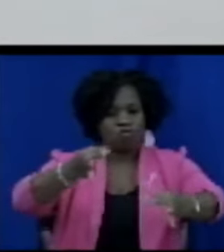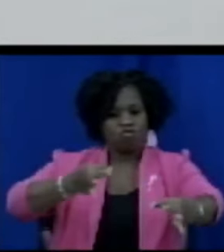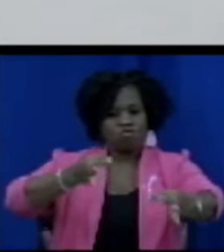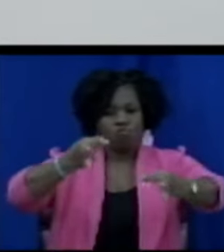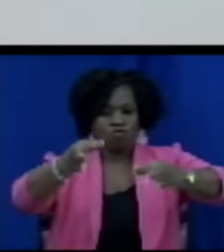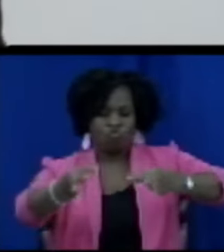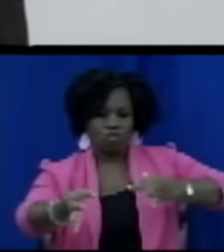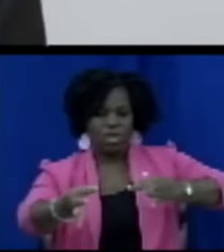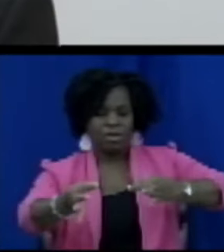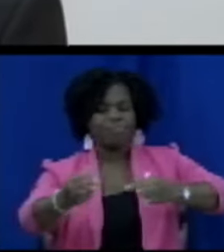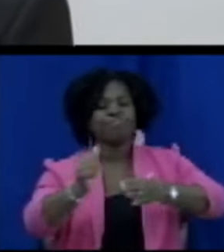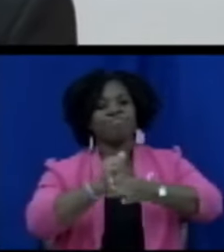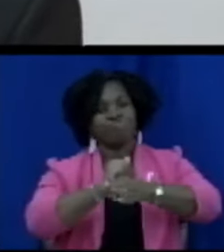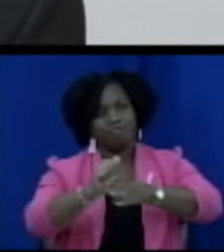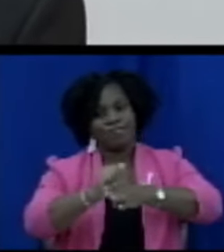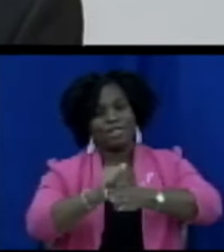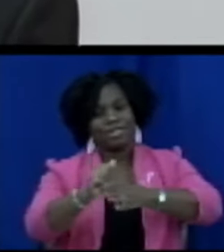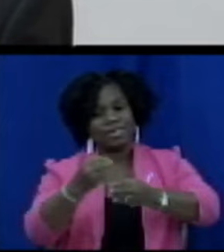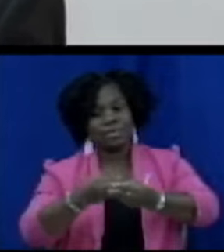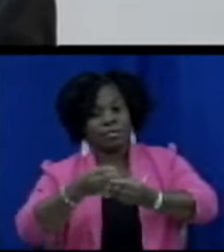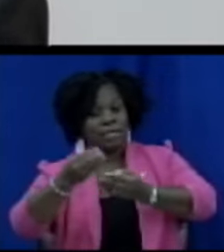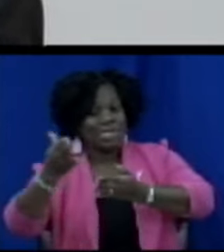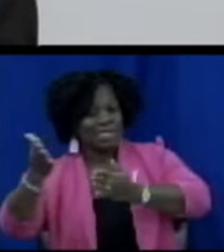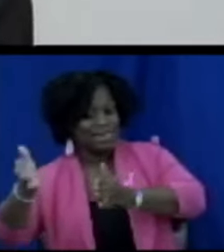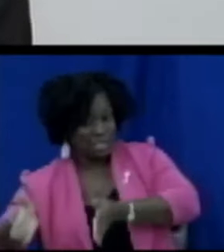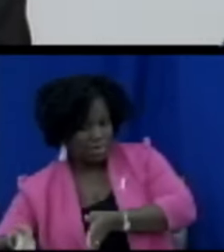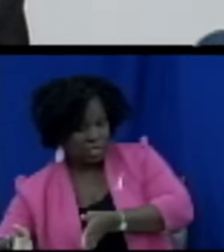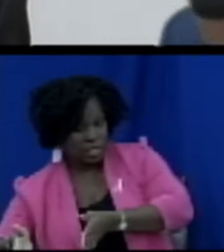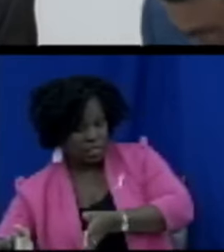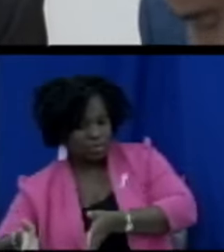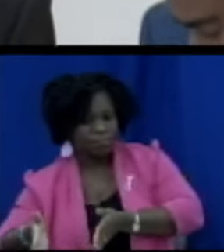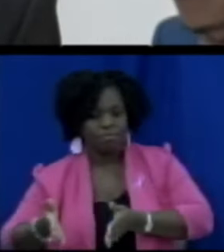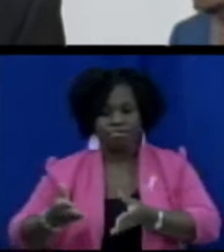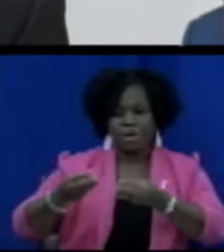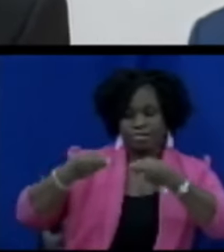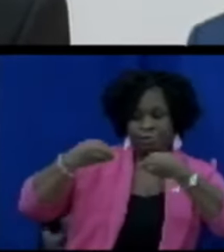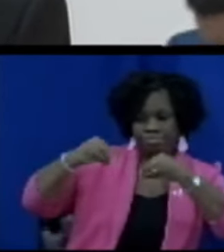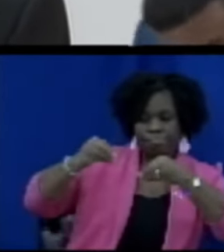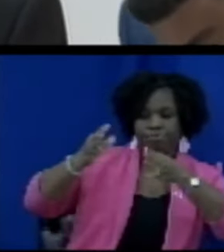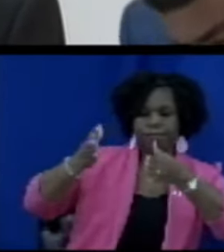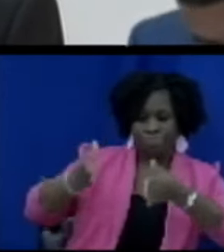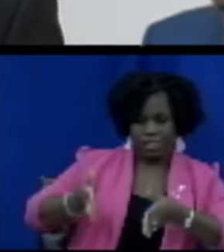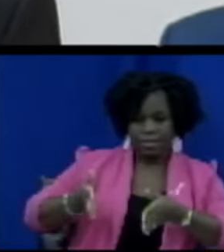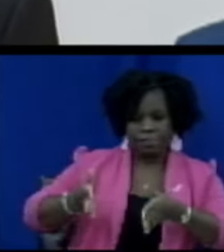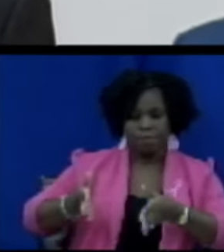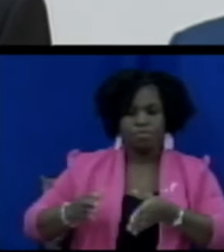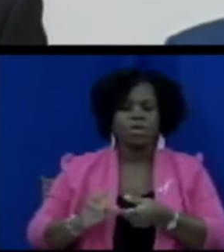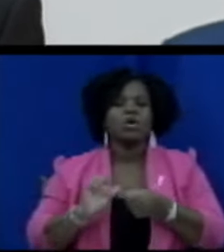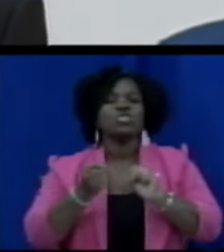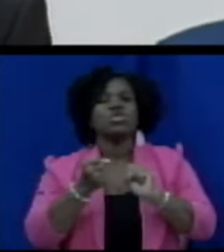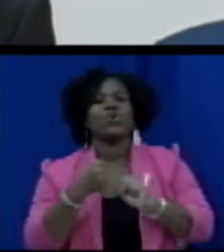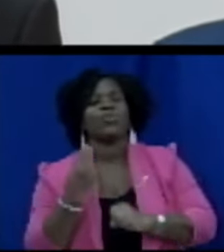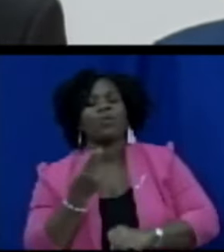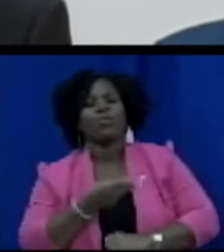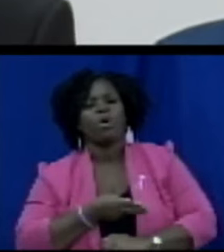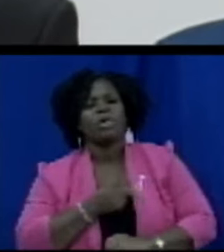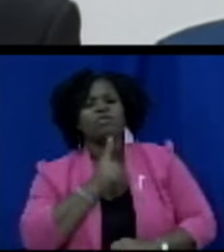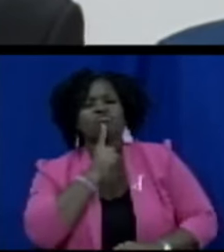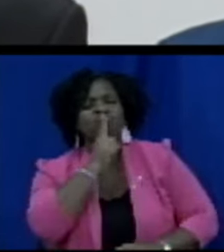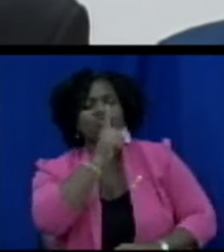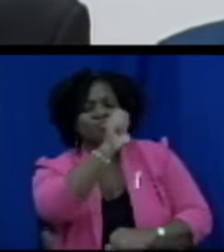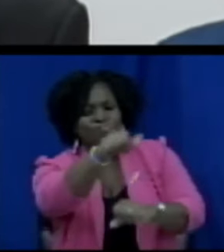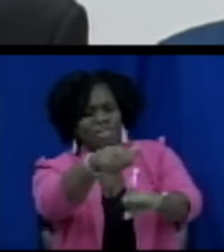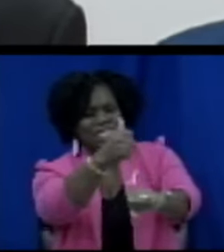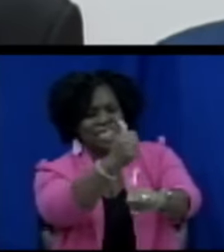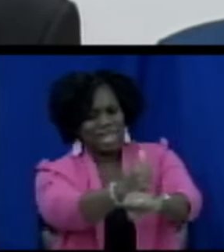the service or the commodities so we are really setting the stage